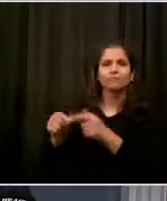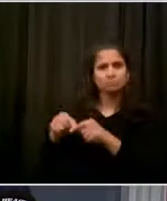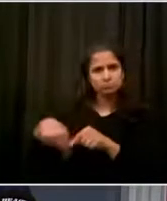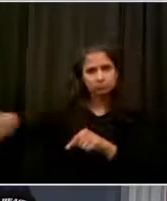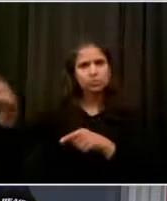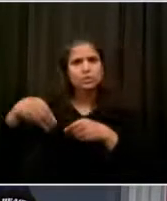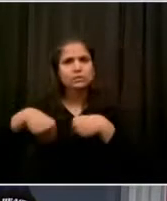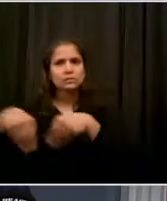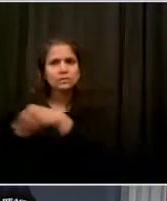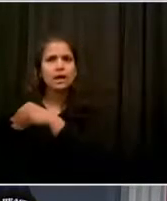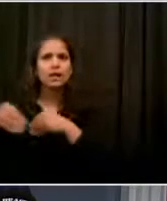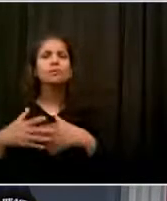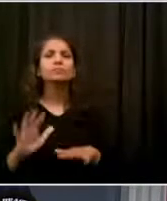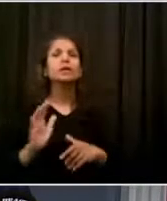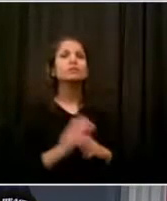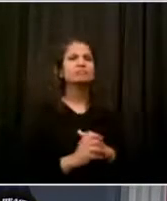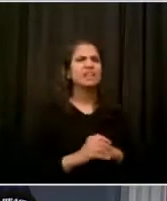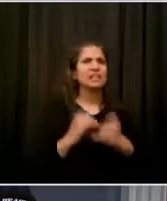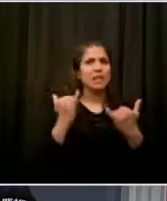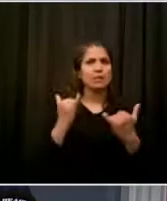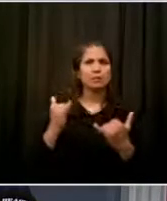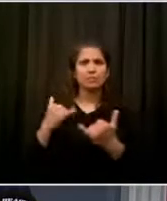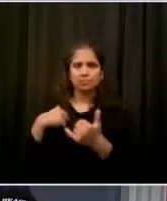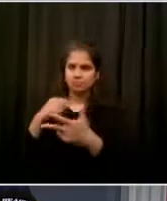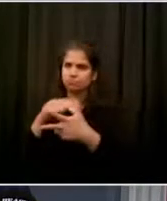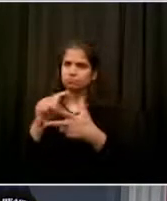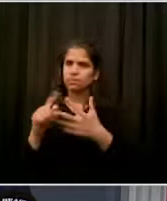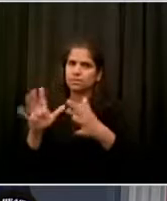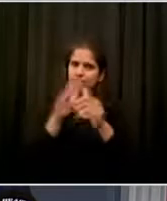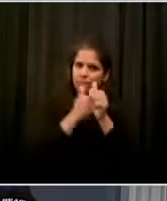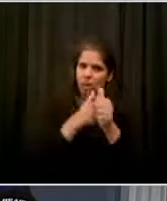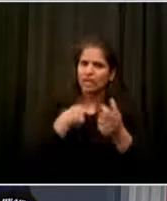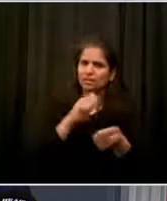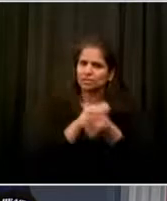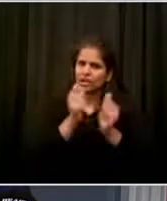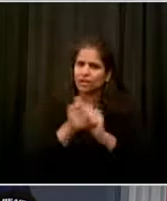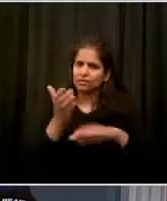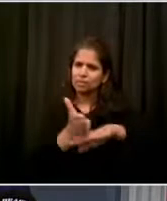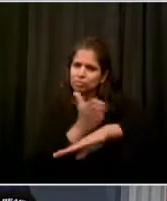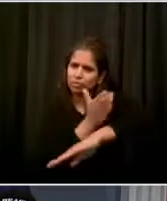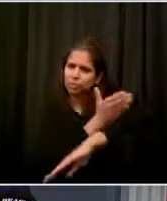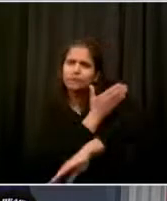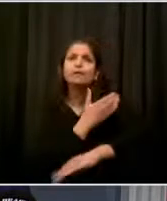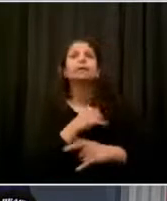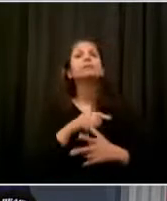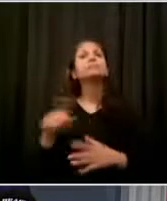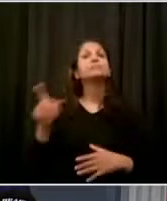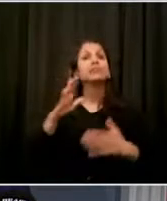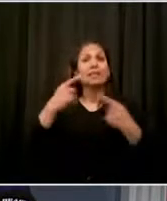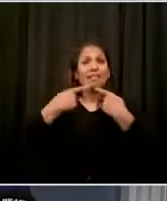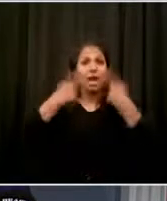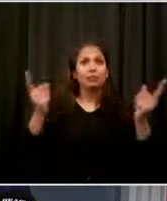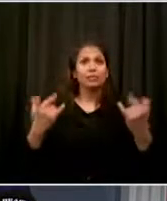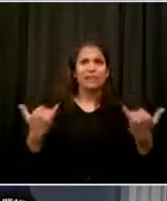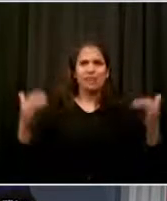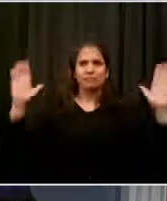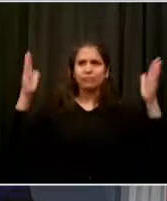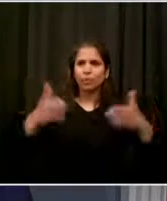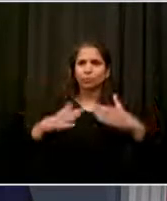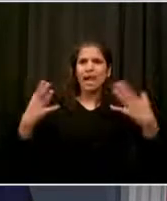This COVID crisis has shown how broken our national reality is when it comes to health care, how many people suffered for years